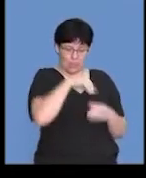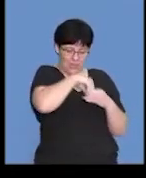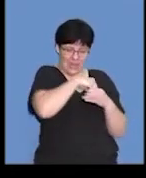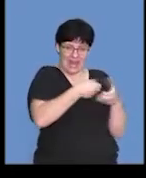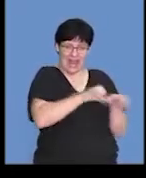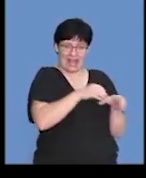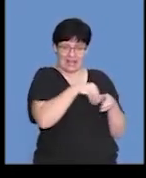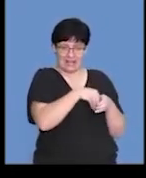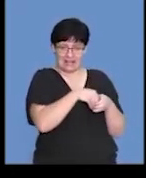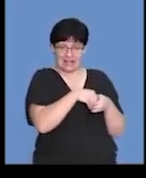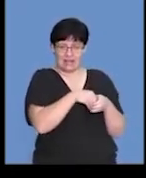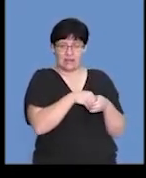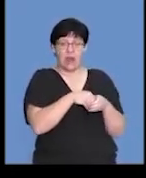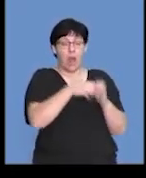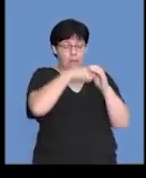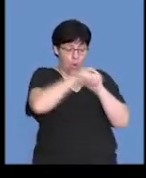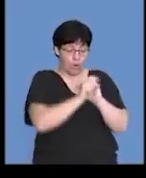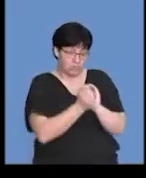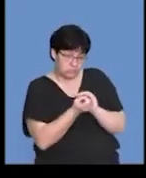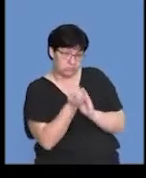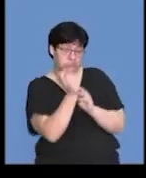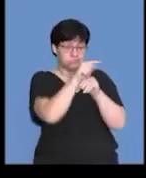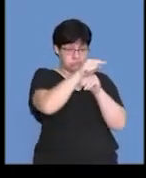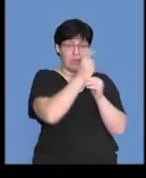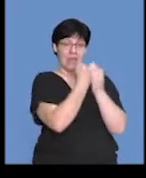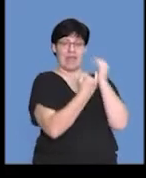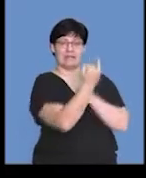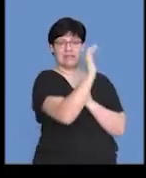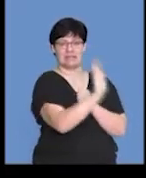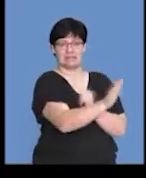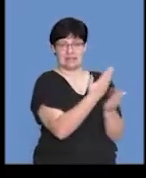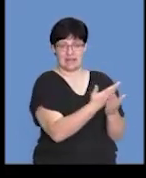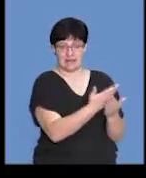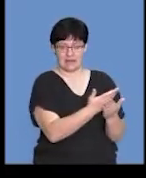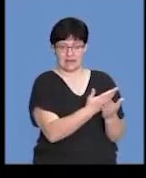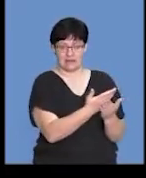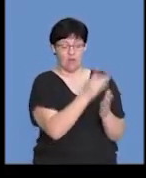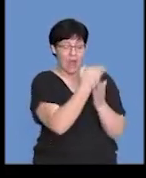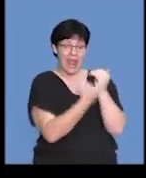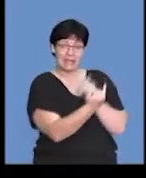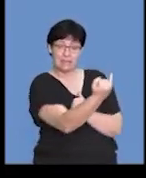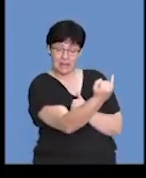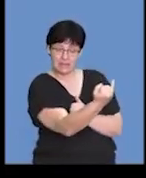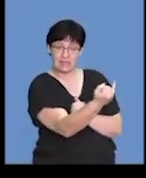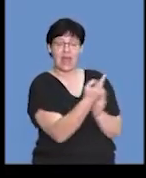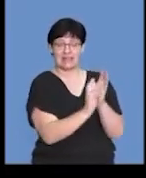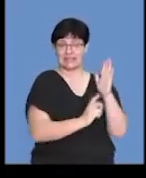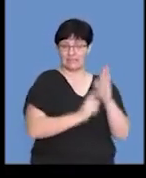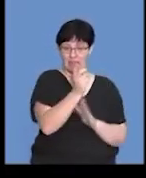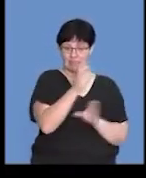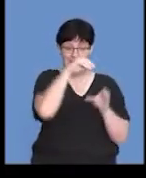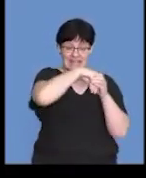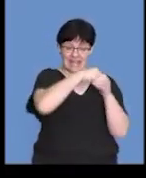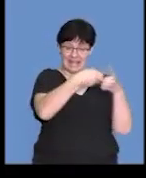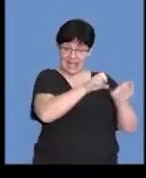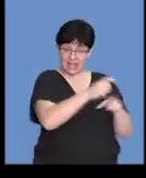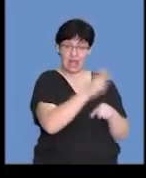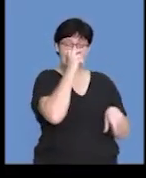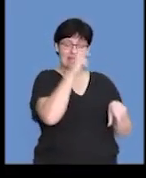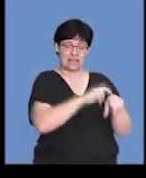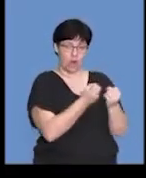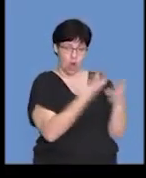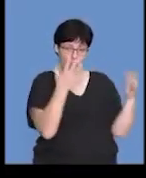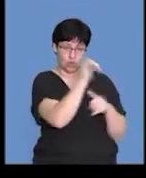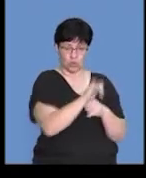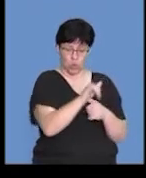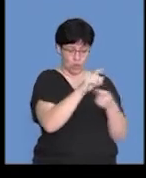egg where they are born capable of being very independent. And so for that independence and for that development inside the egg, they need lots